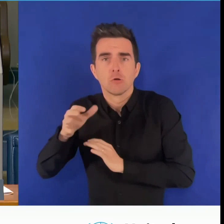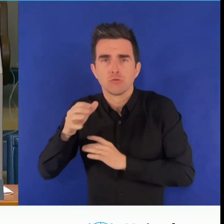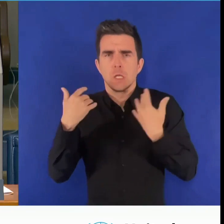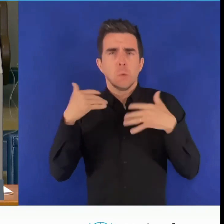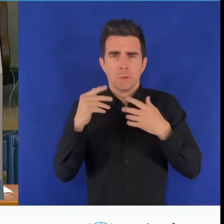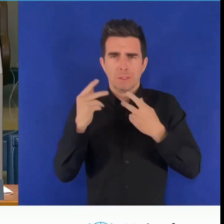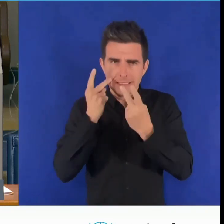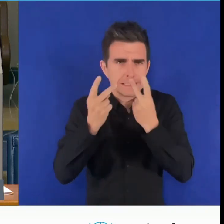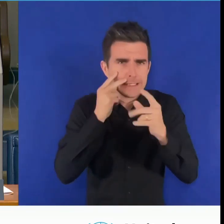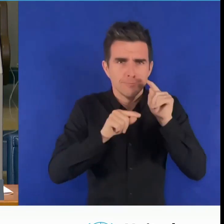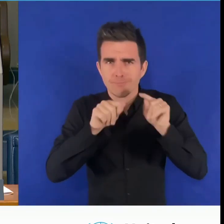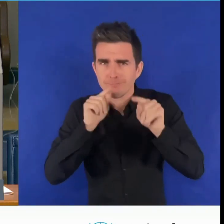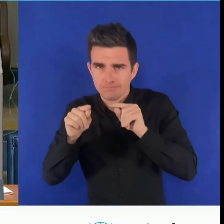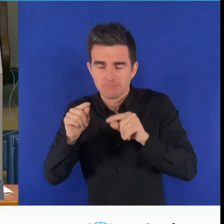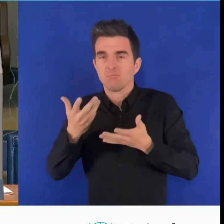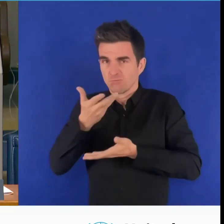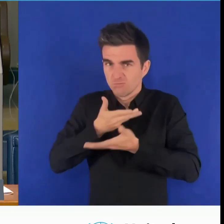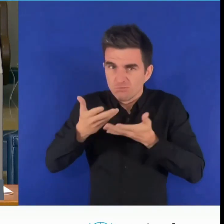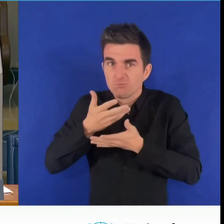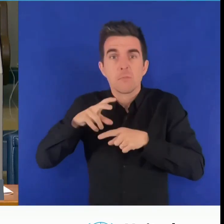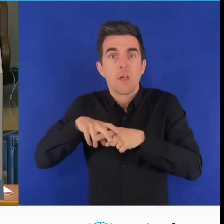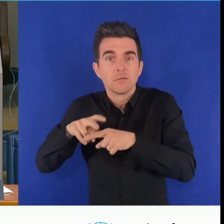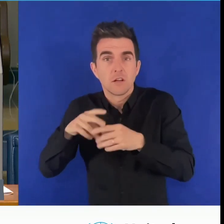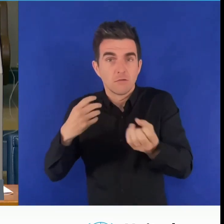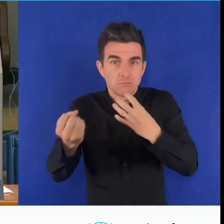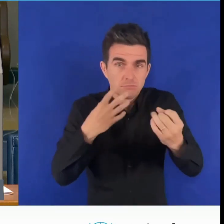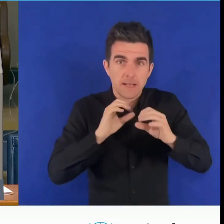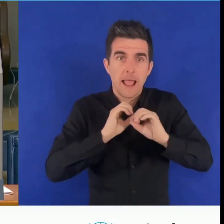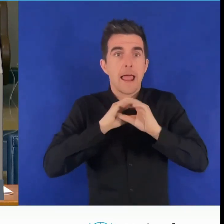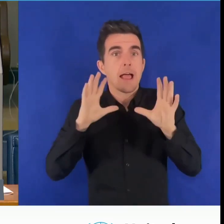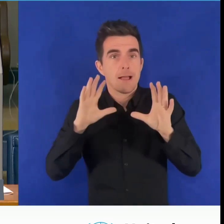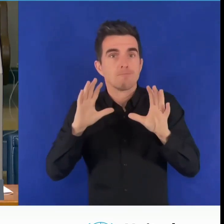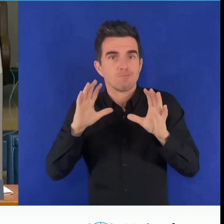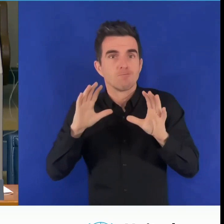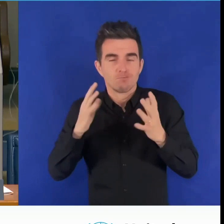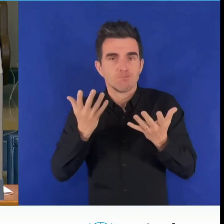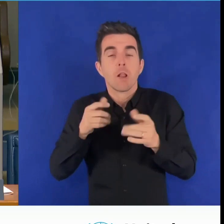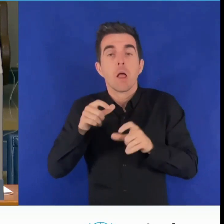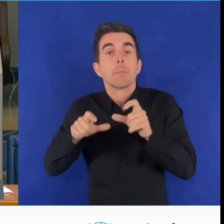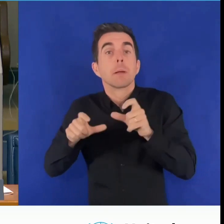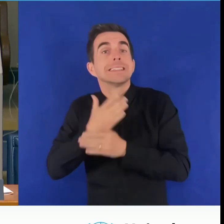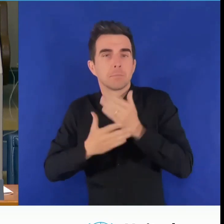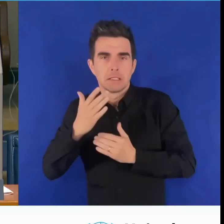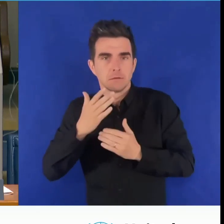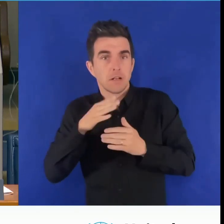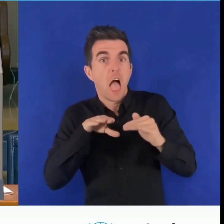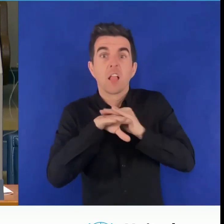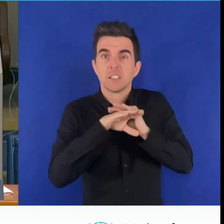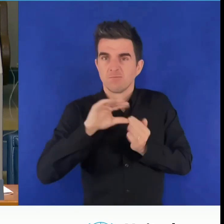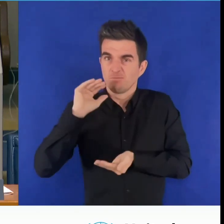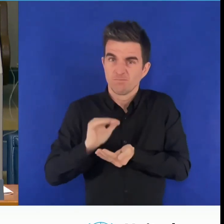access to the assistive technology they need for independent living and inclusion in society. Women with disabilities have even